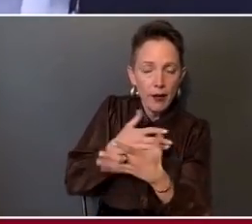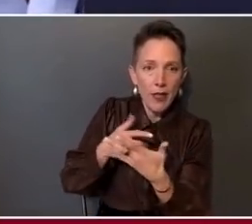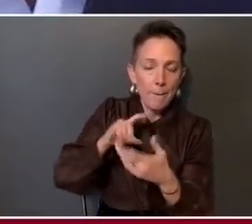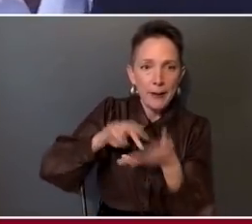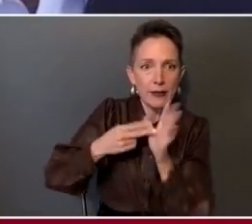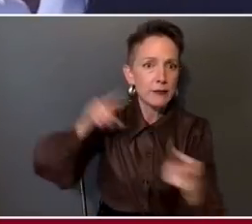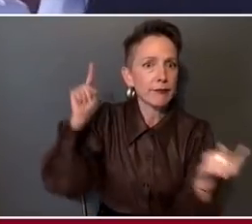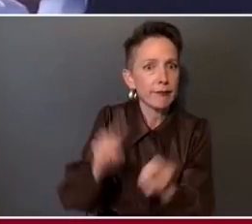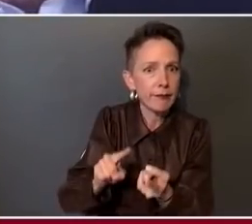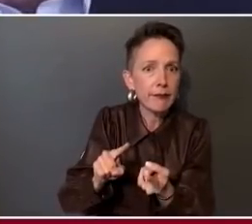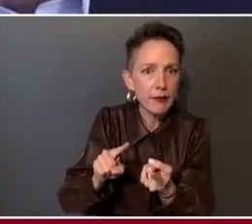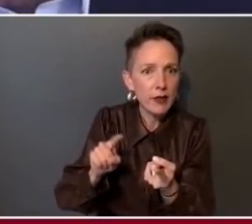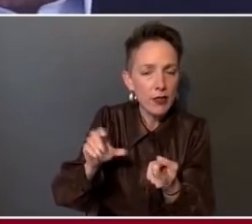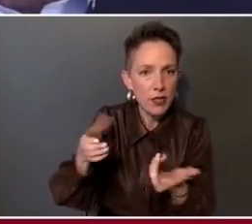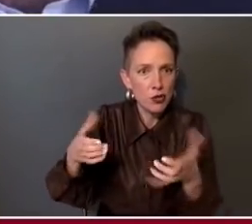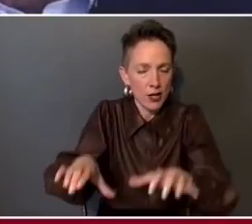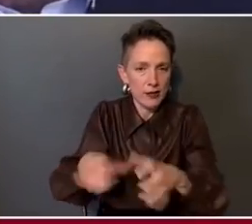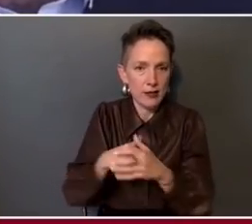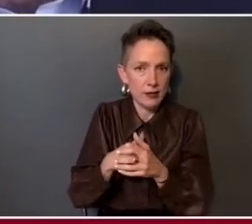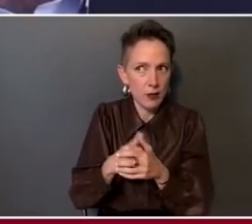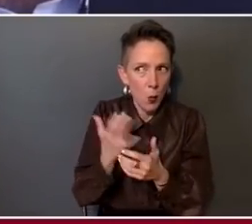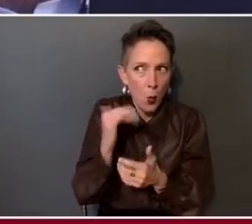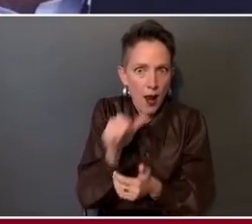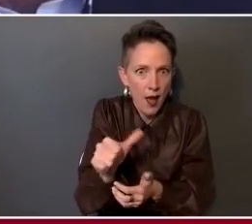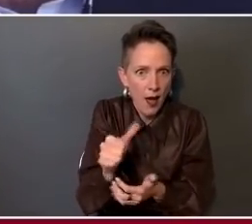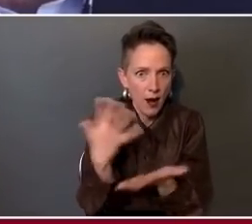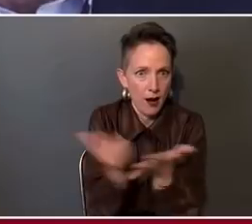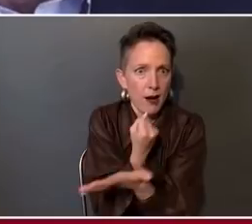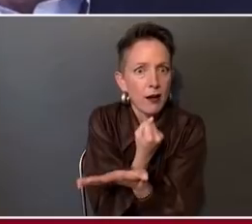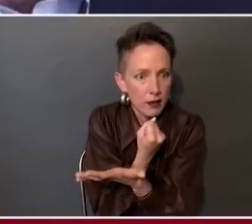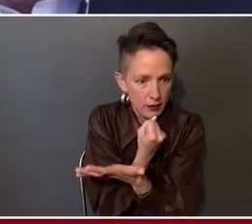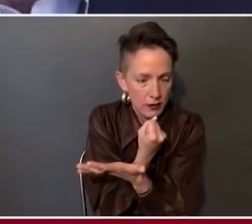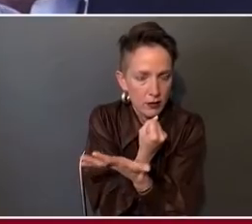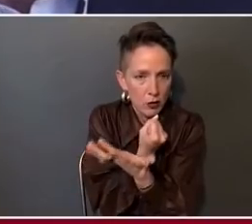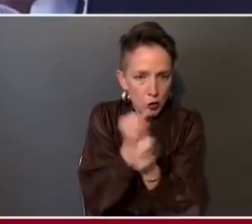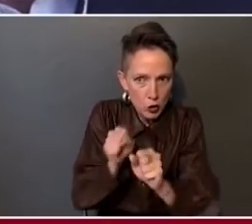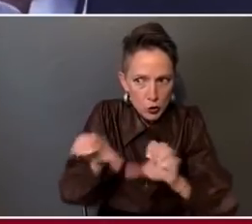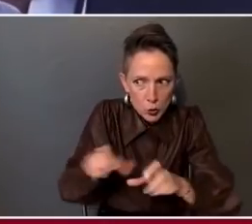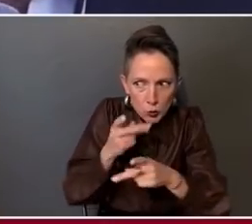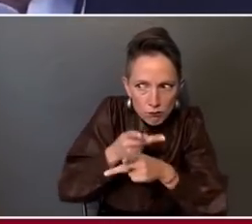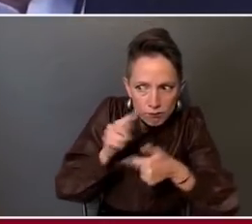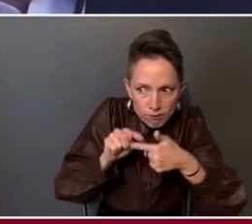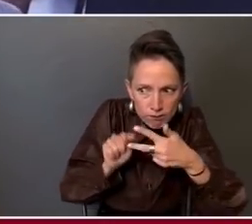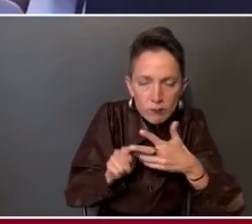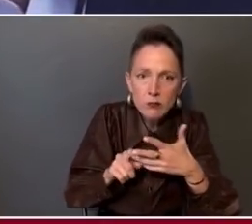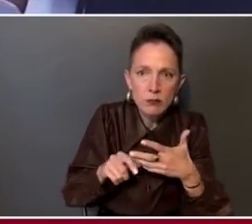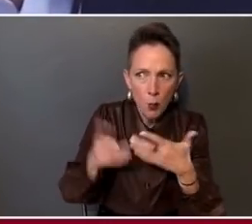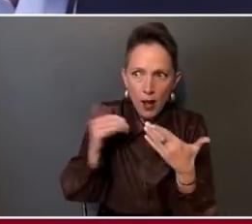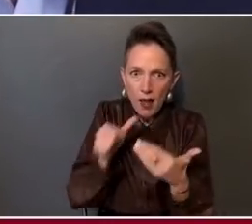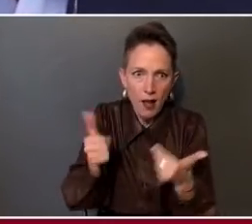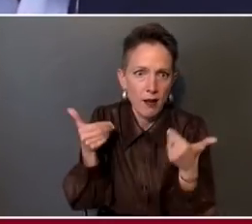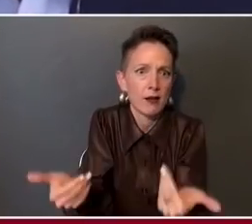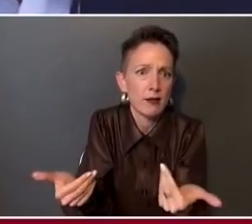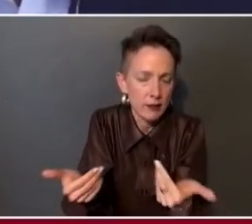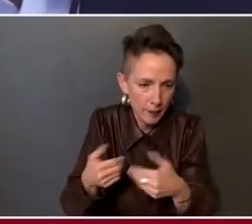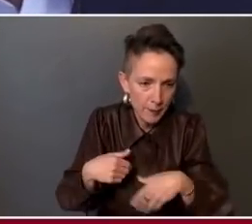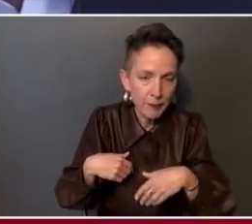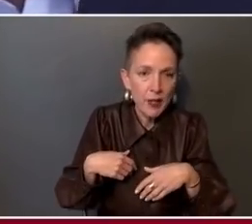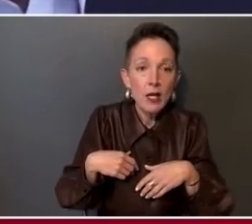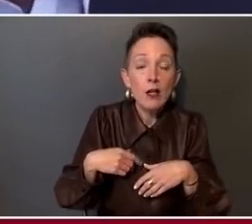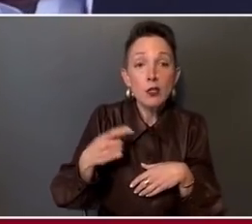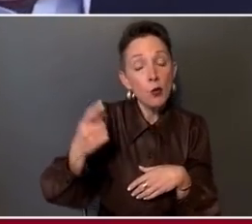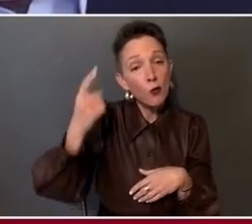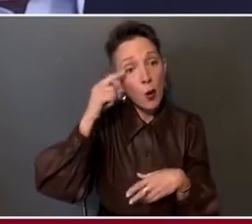numbers are, why wouldn't you take that additional precaution? And I think the place where I'm pushing a little bit is people who've been